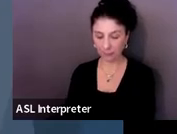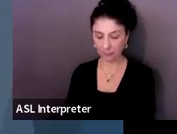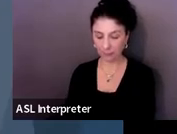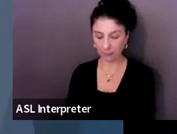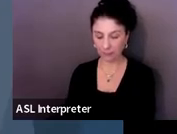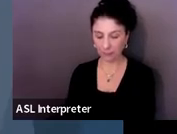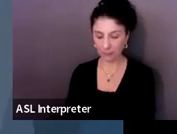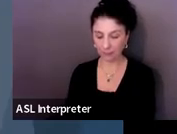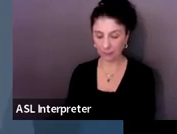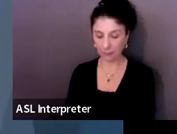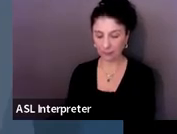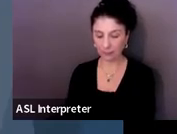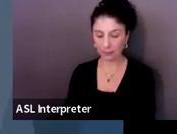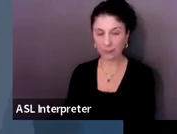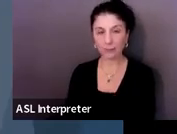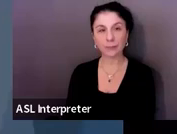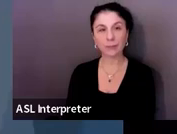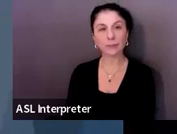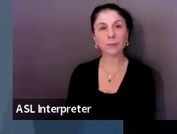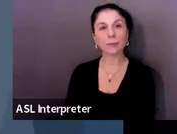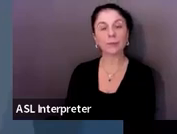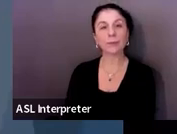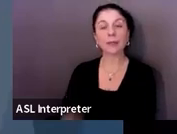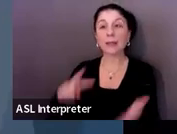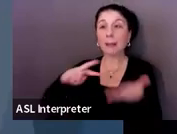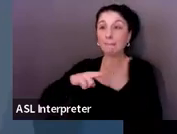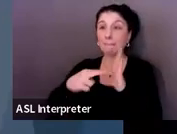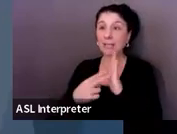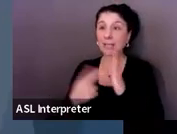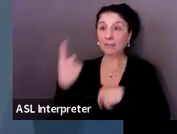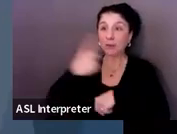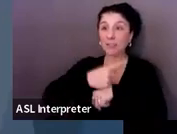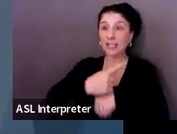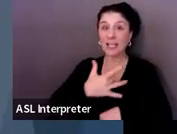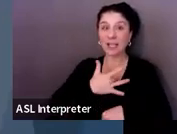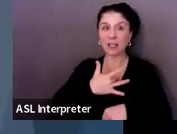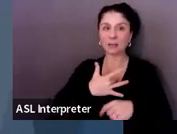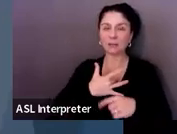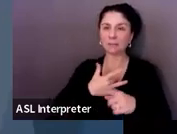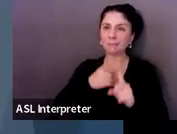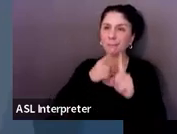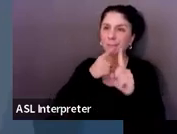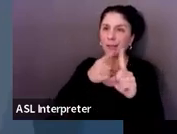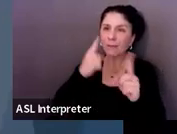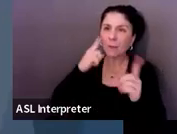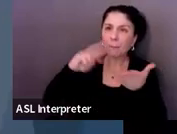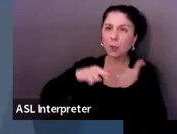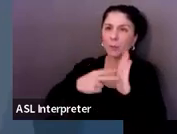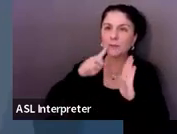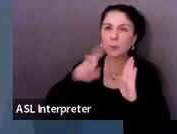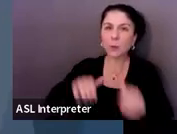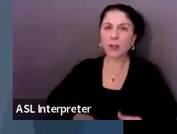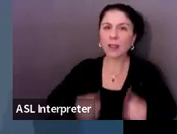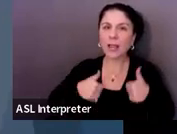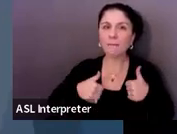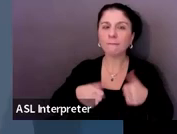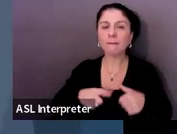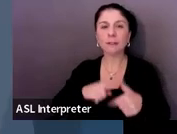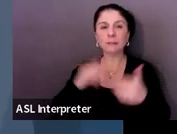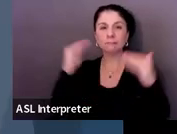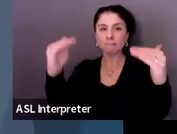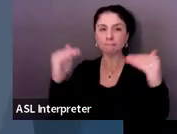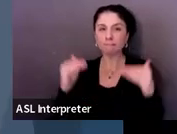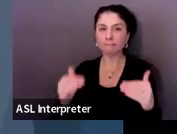So purposeful and meaningful work. We have to work. We want to do something that is purposeful and meaningful, substantial and